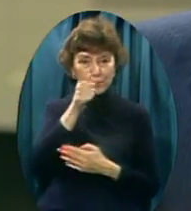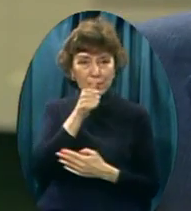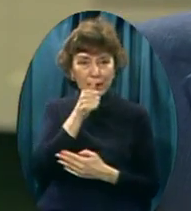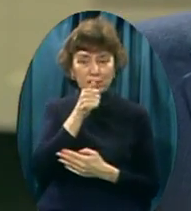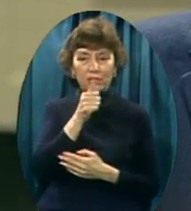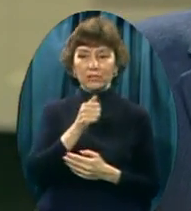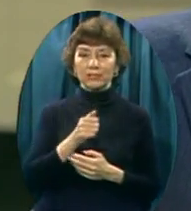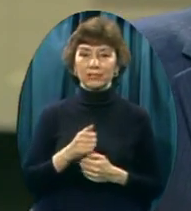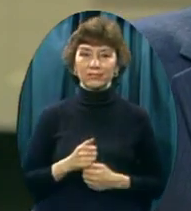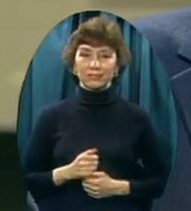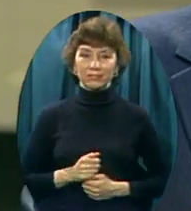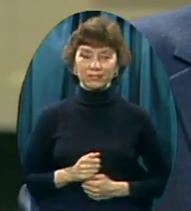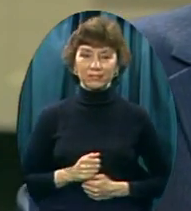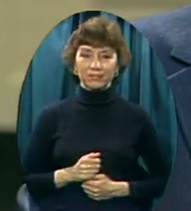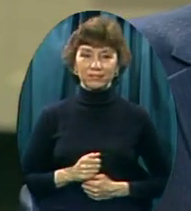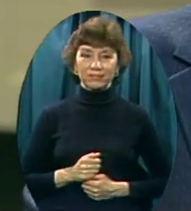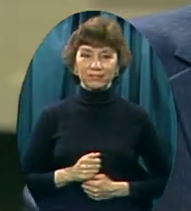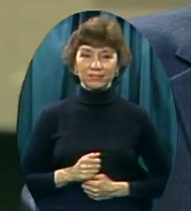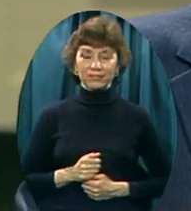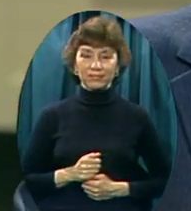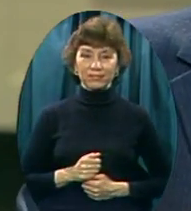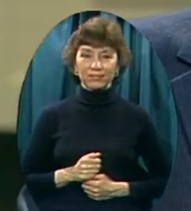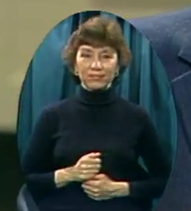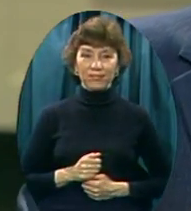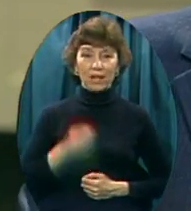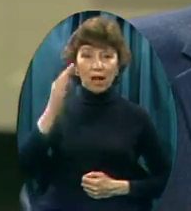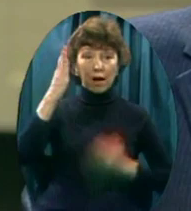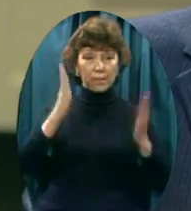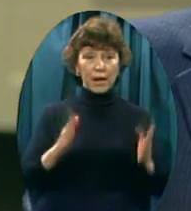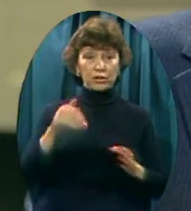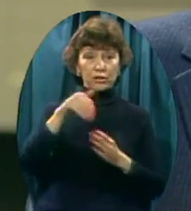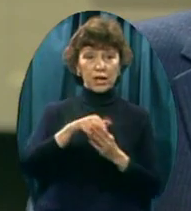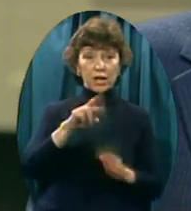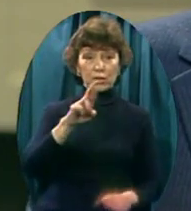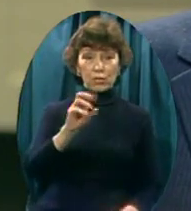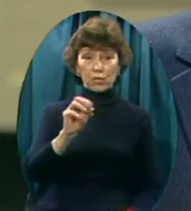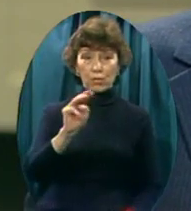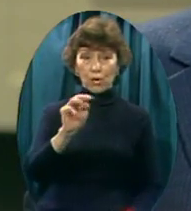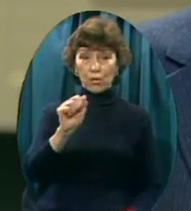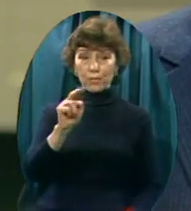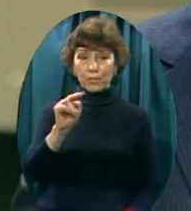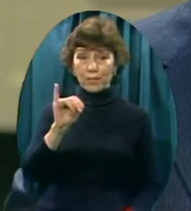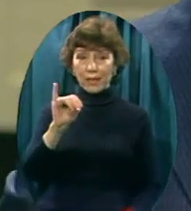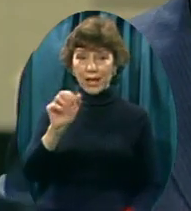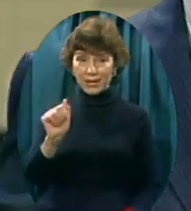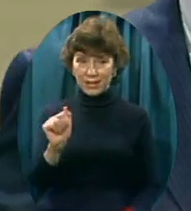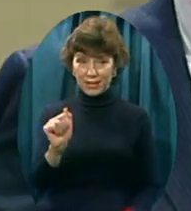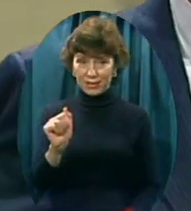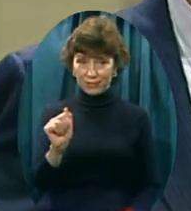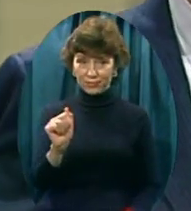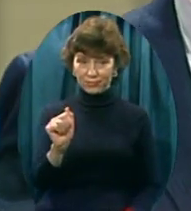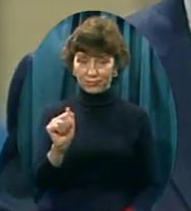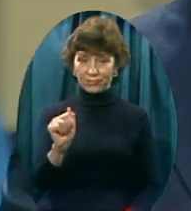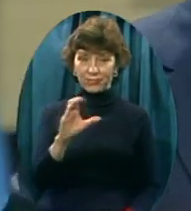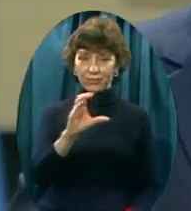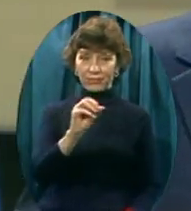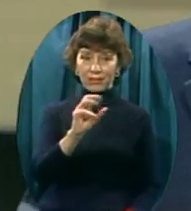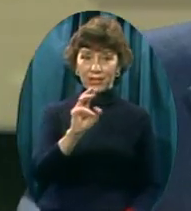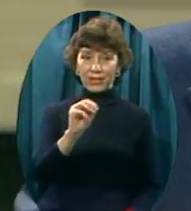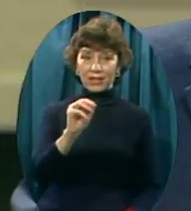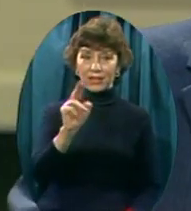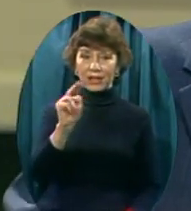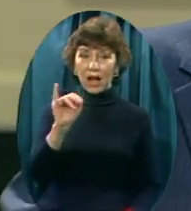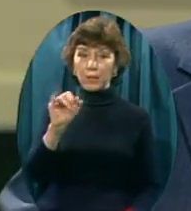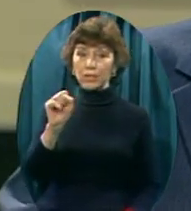A pastor in Romania Communist Romania Romania that has Favored nations treatment With the